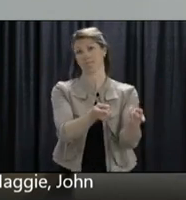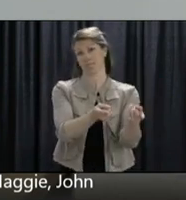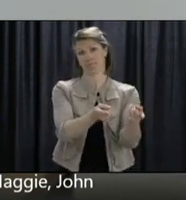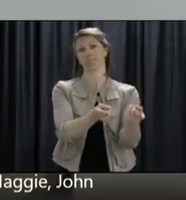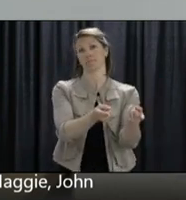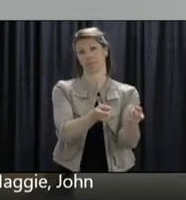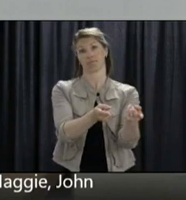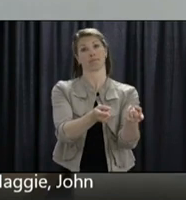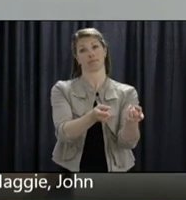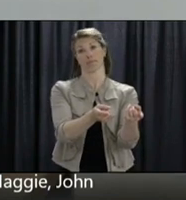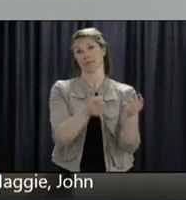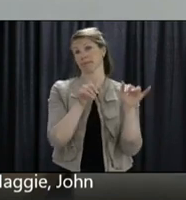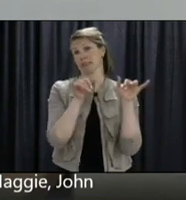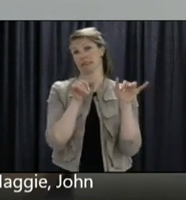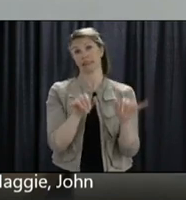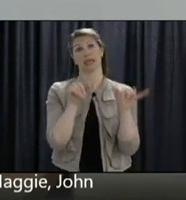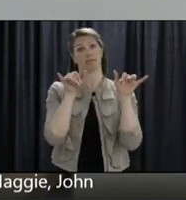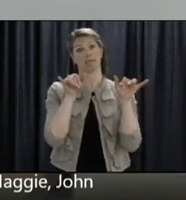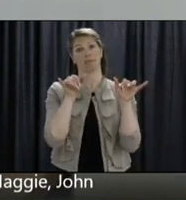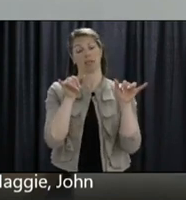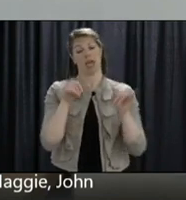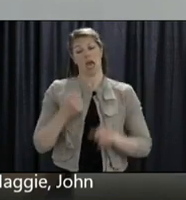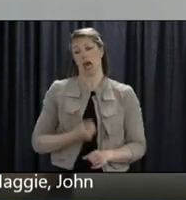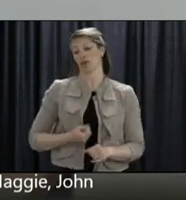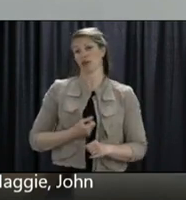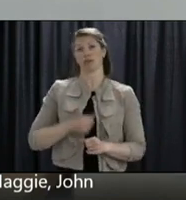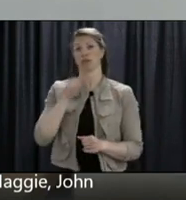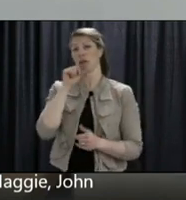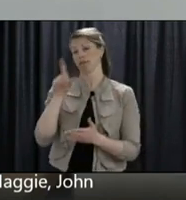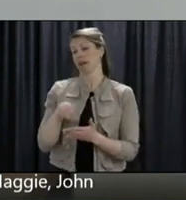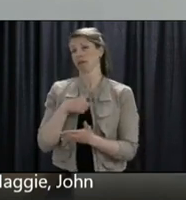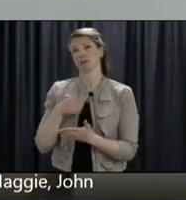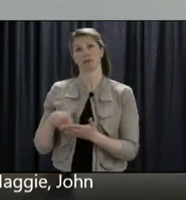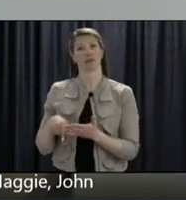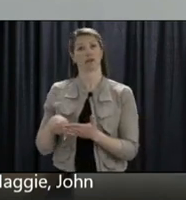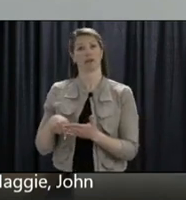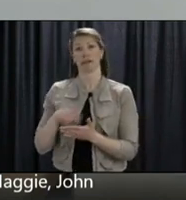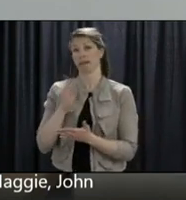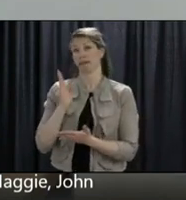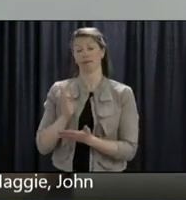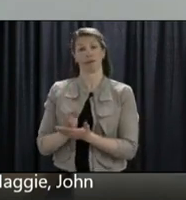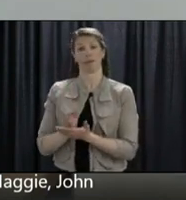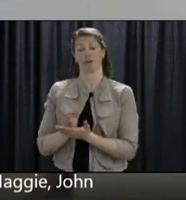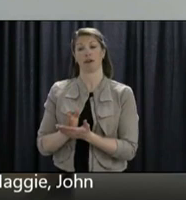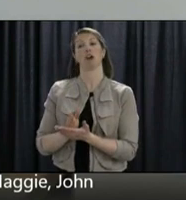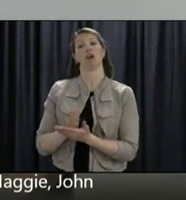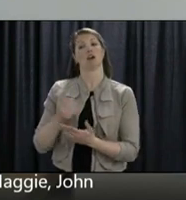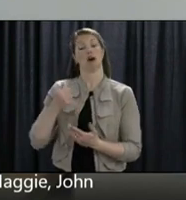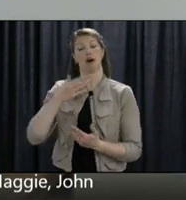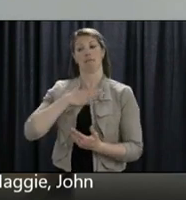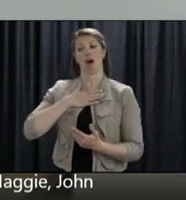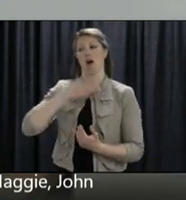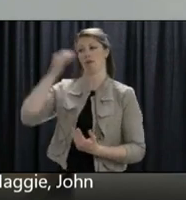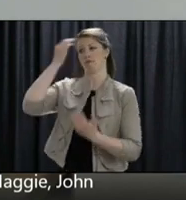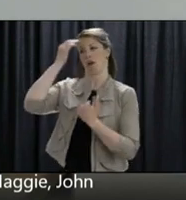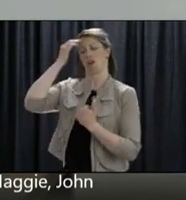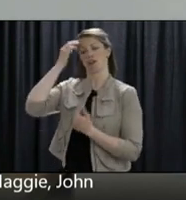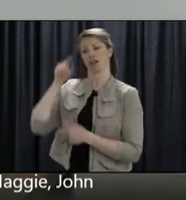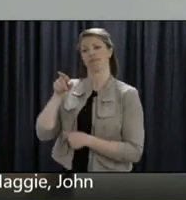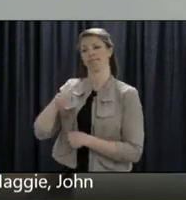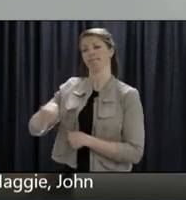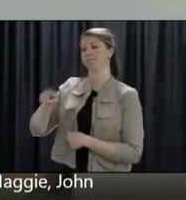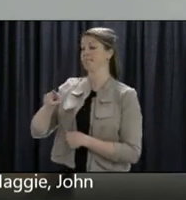has been my position. It has been my instructions to the RHAs and they have had, as far as I am aware,